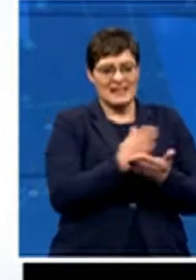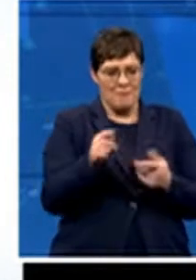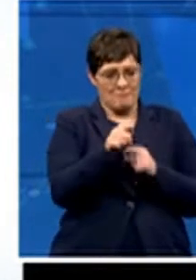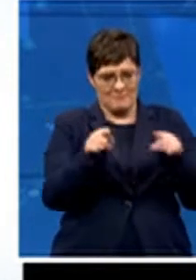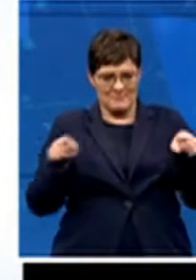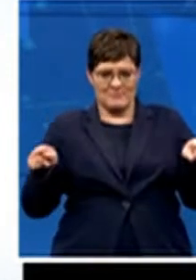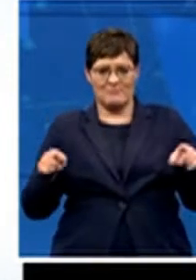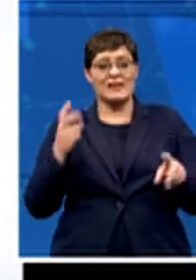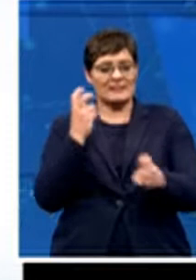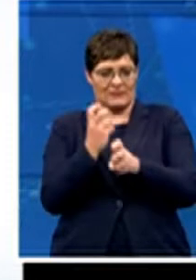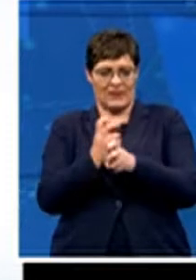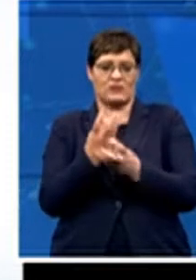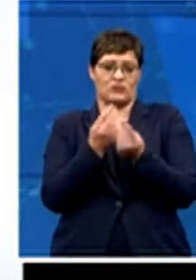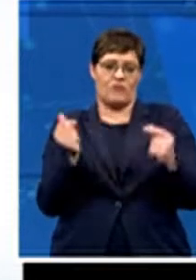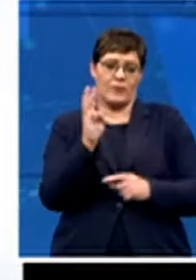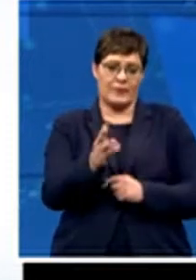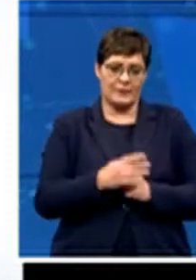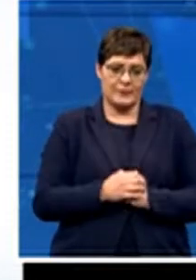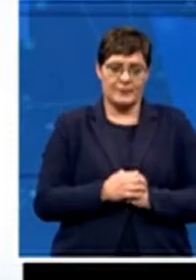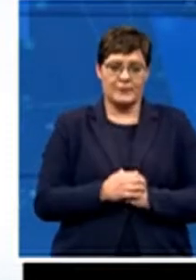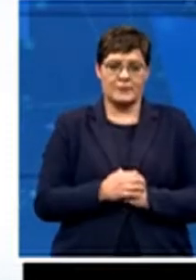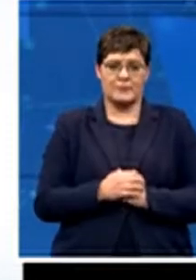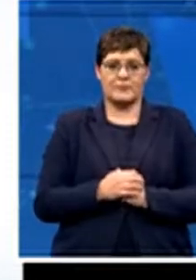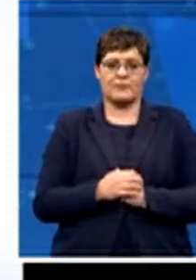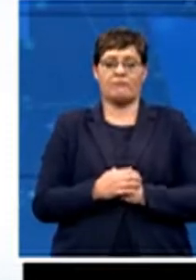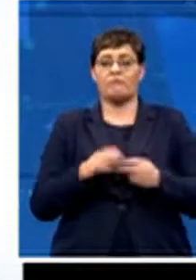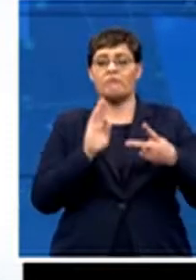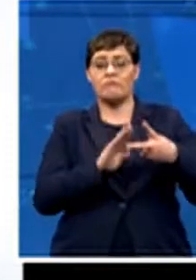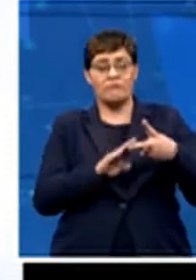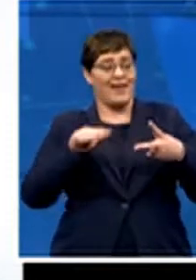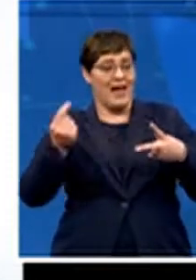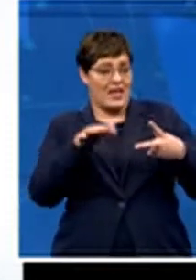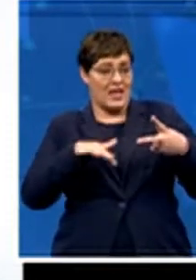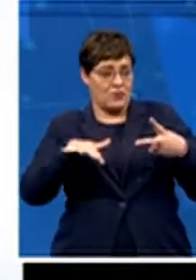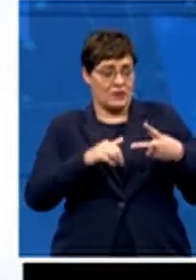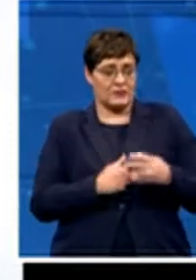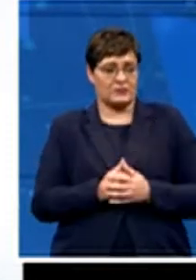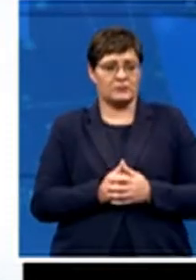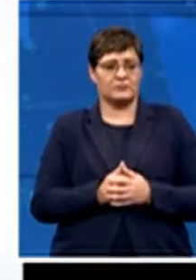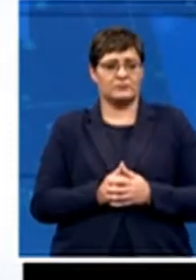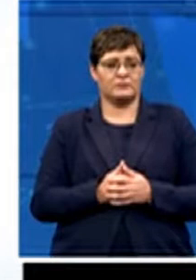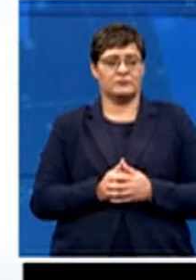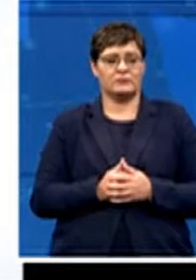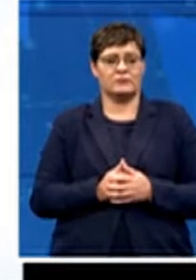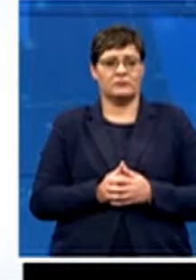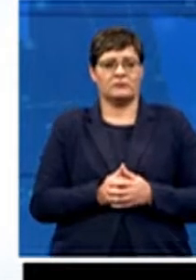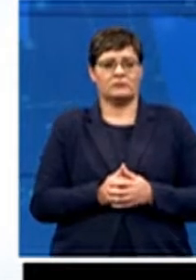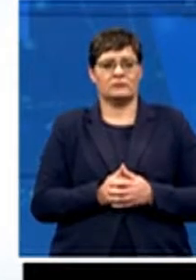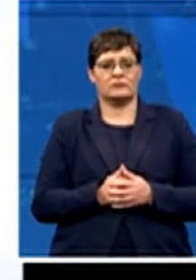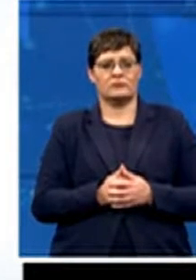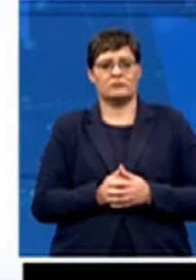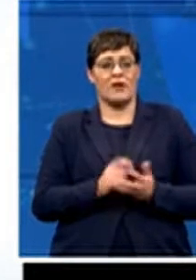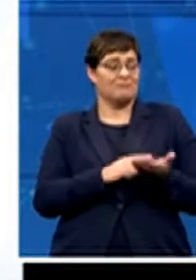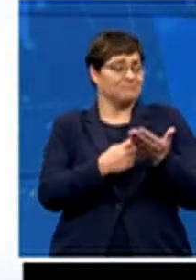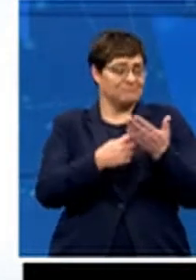Another area that players talk very strongly about was the relationships between Cricket South